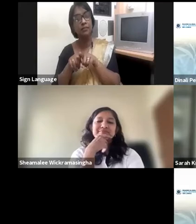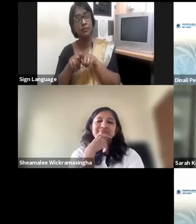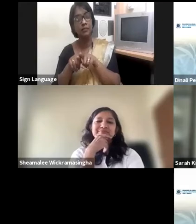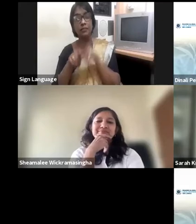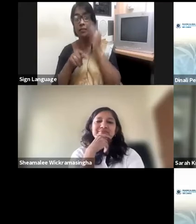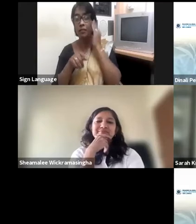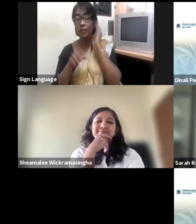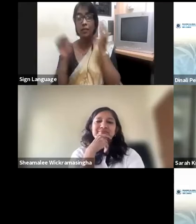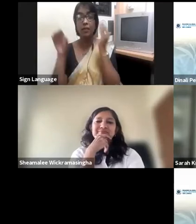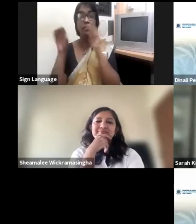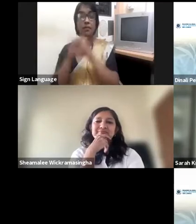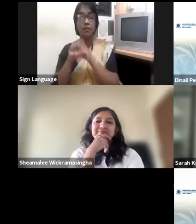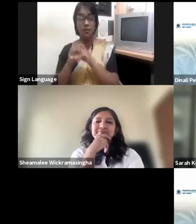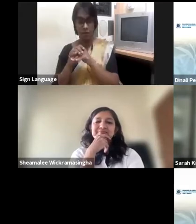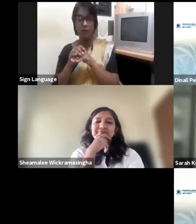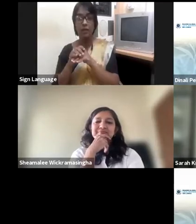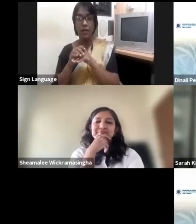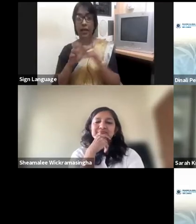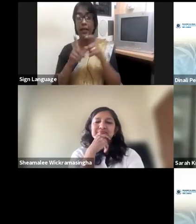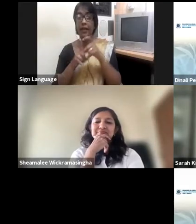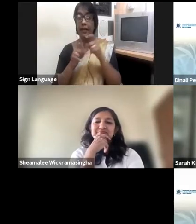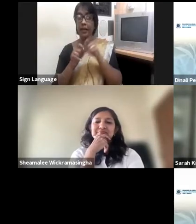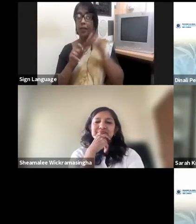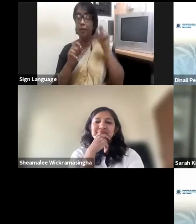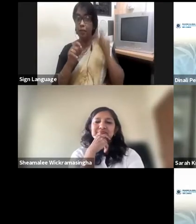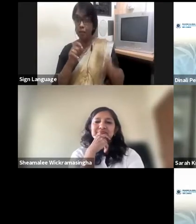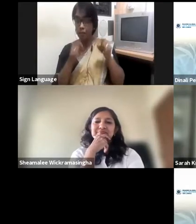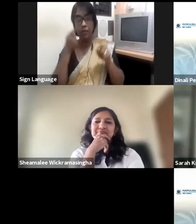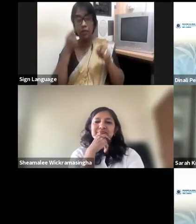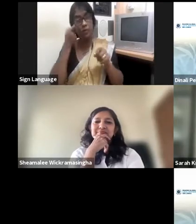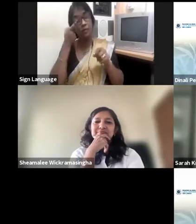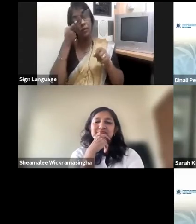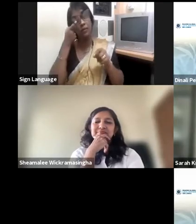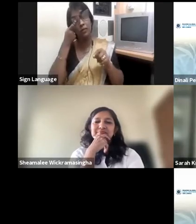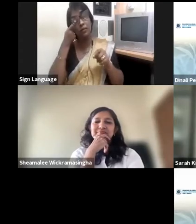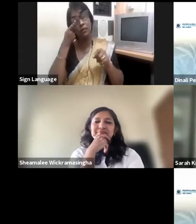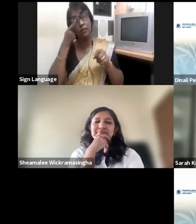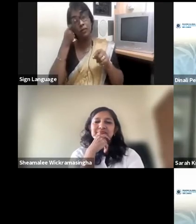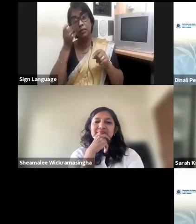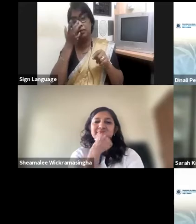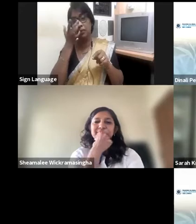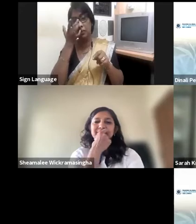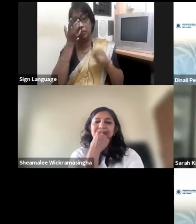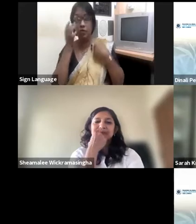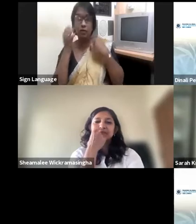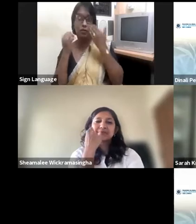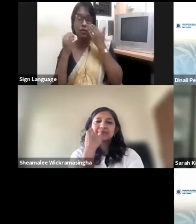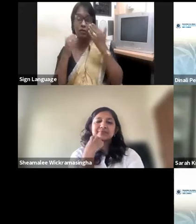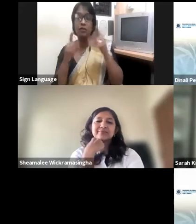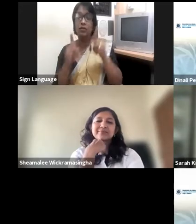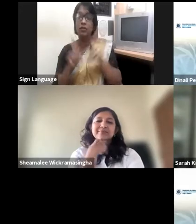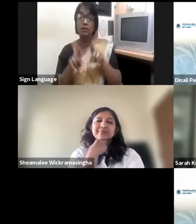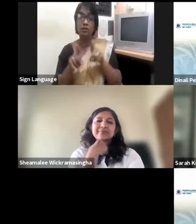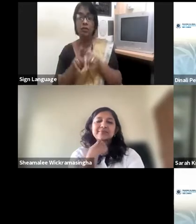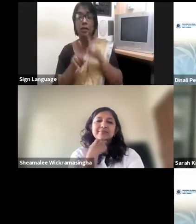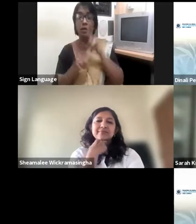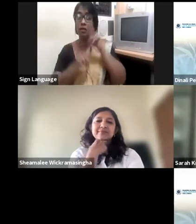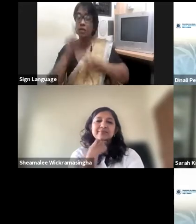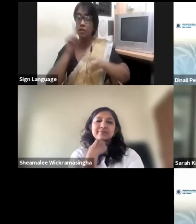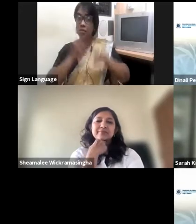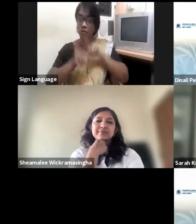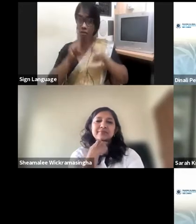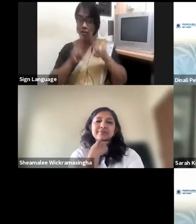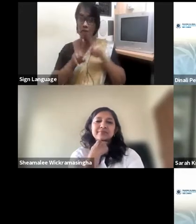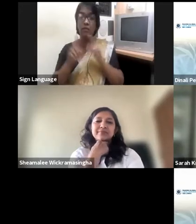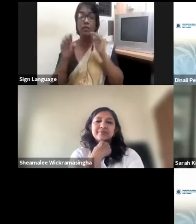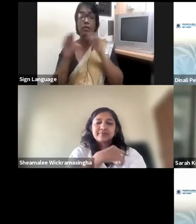usually what we observe is that when you attend a meeting or a discussion, maybe a board meeting or otherwise, they tend to do a lot